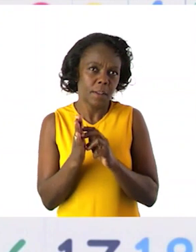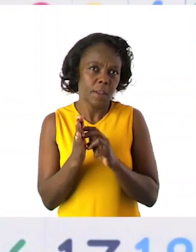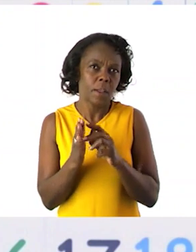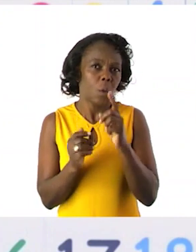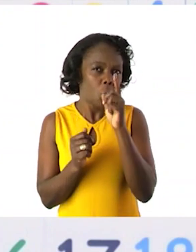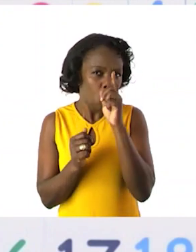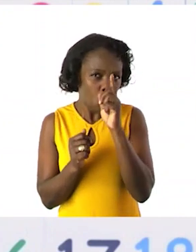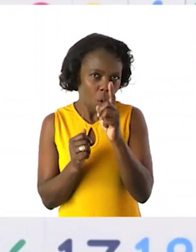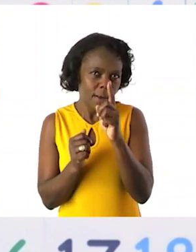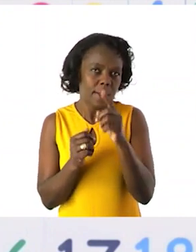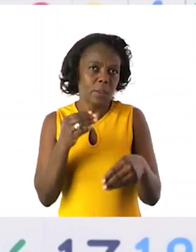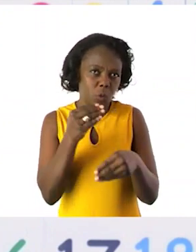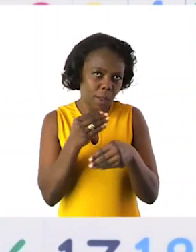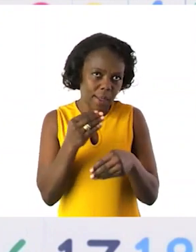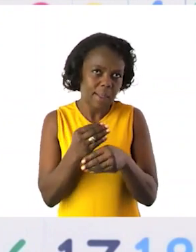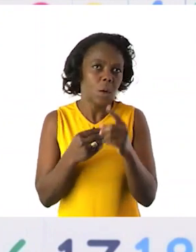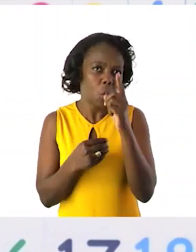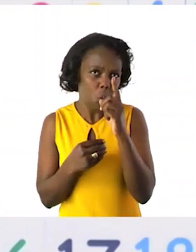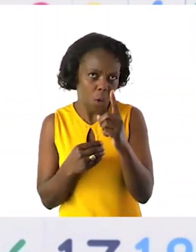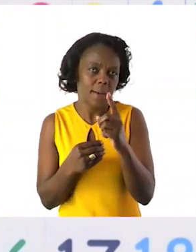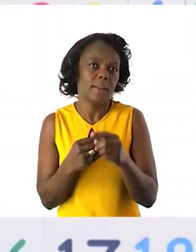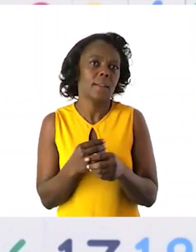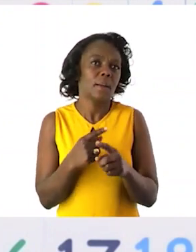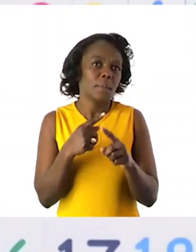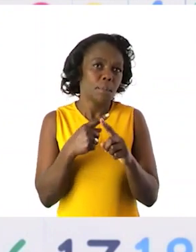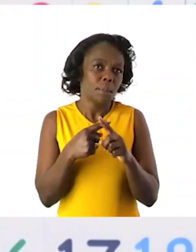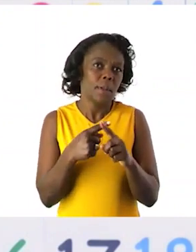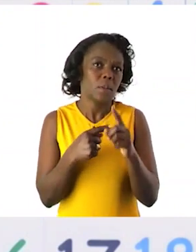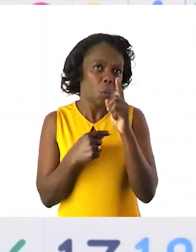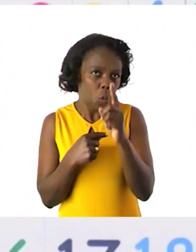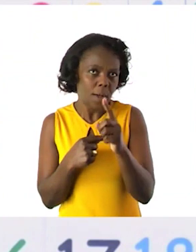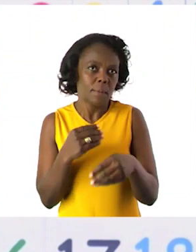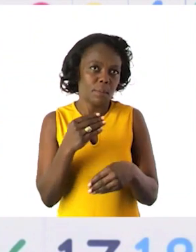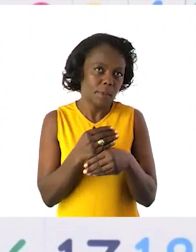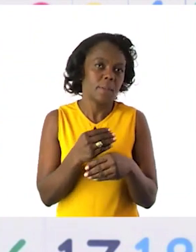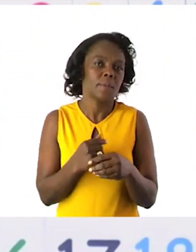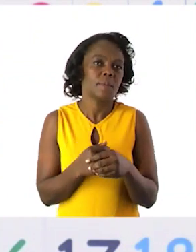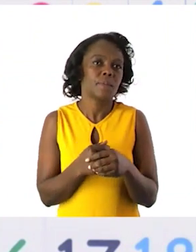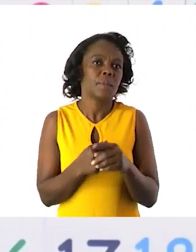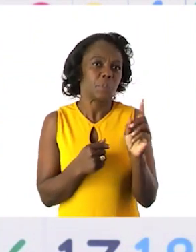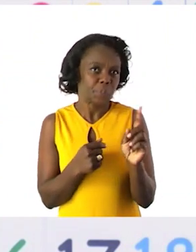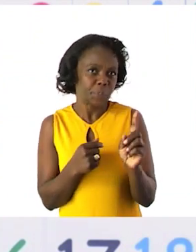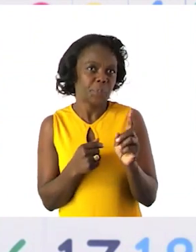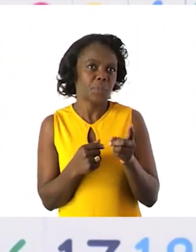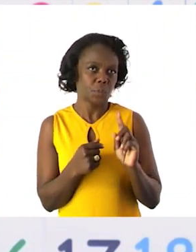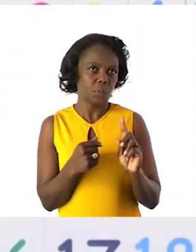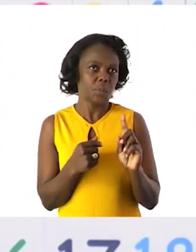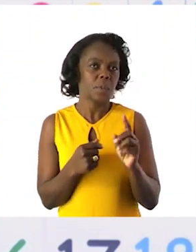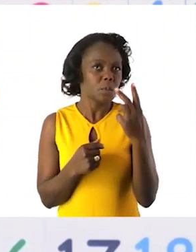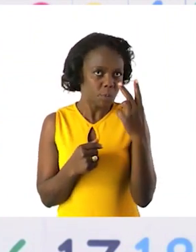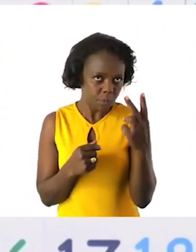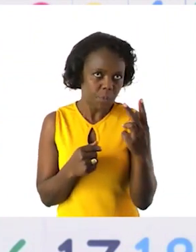add it 2 times. Therefore we say 1 plus 1. So what is the answer? Our answer is 2.